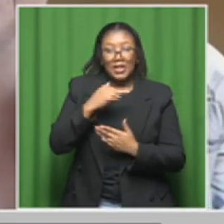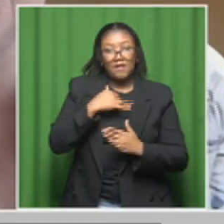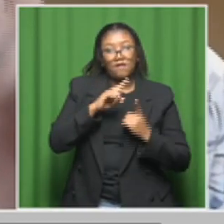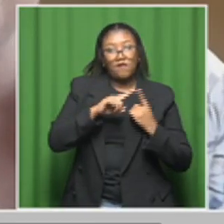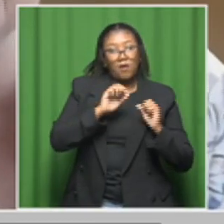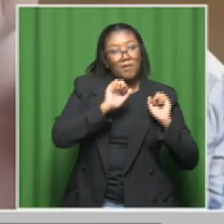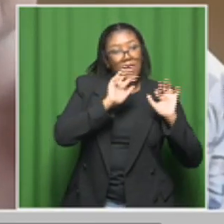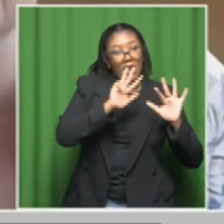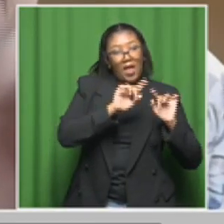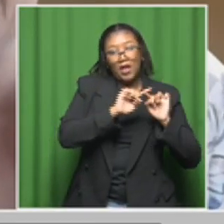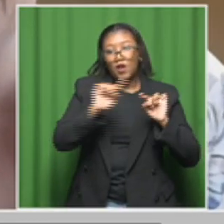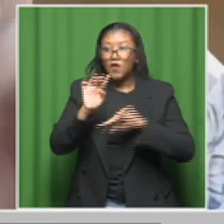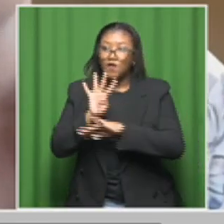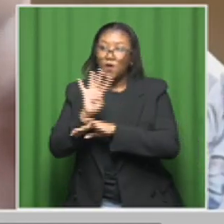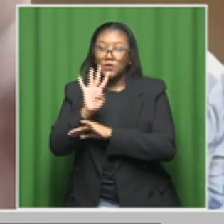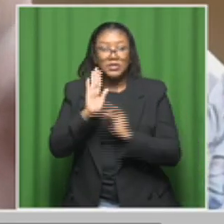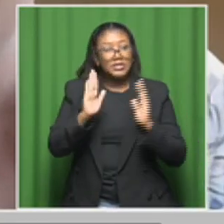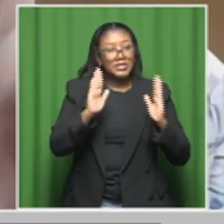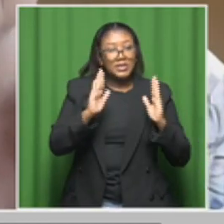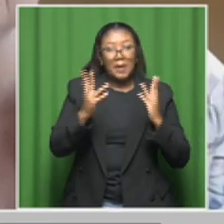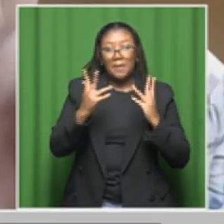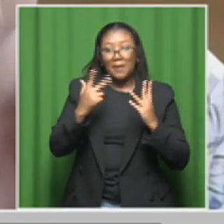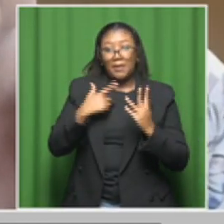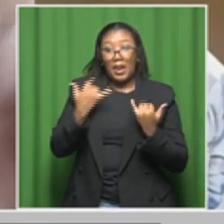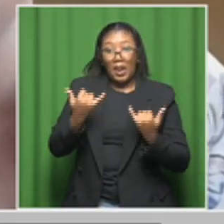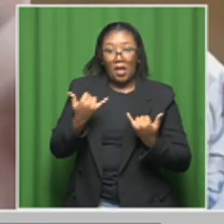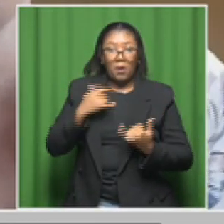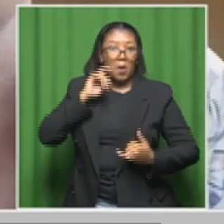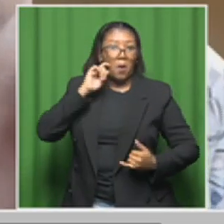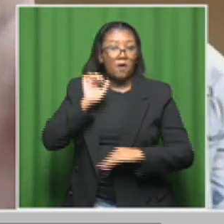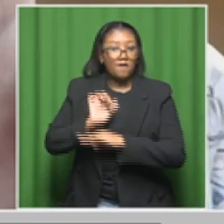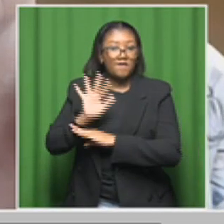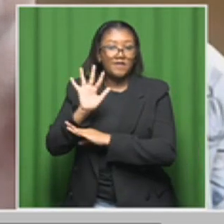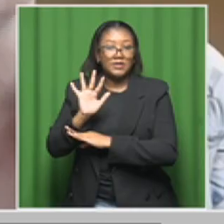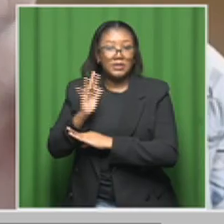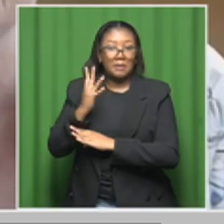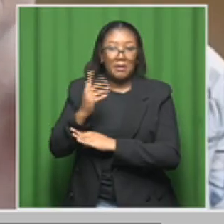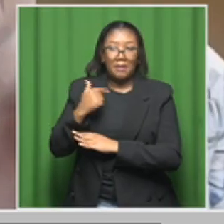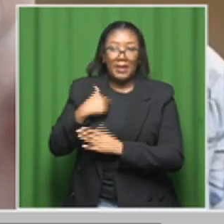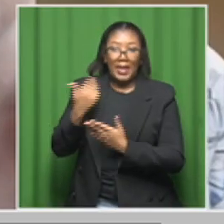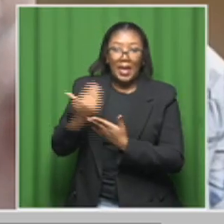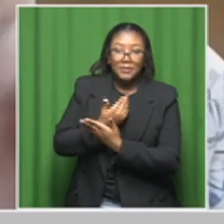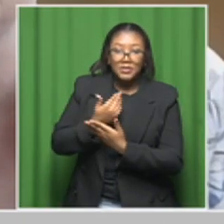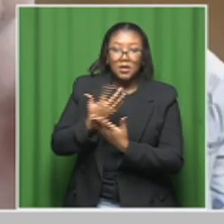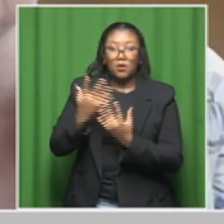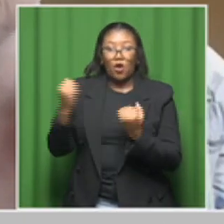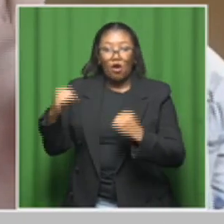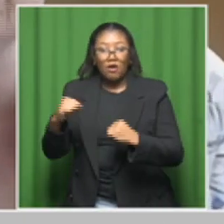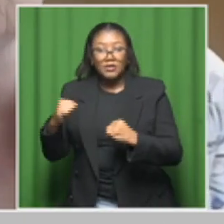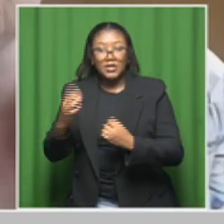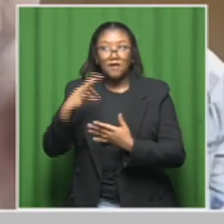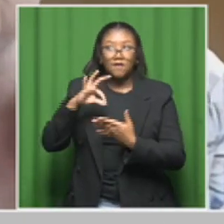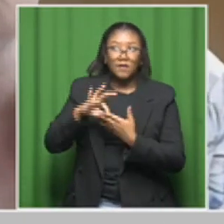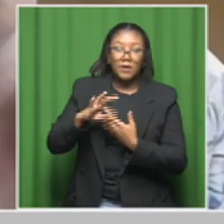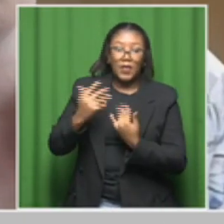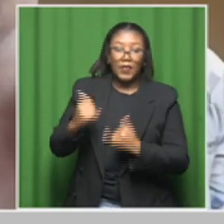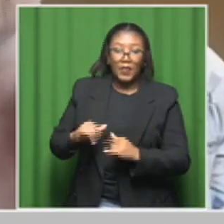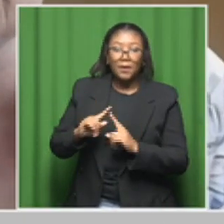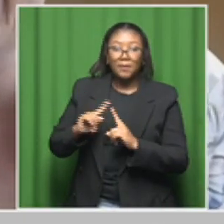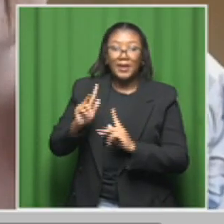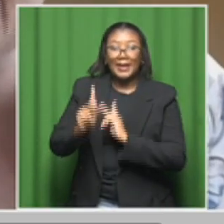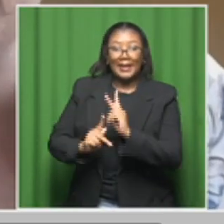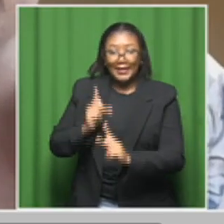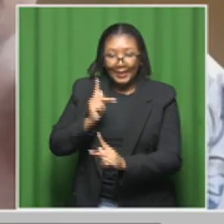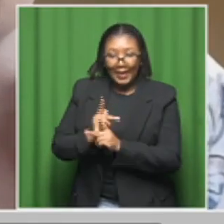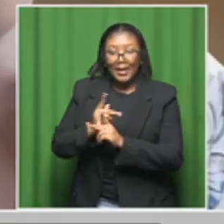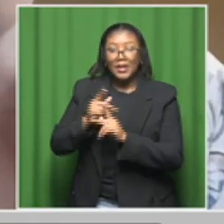perhaps they were absent on the day or they didn't have a consent form. In the second round, we are also trying to do what we call